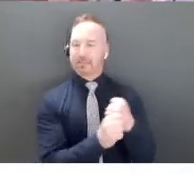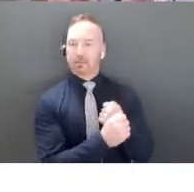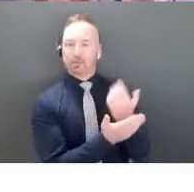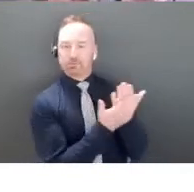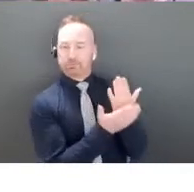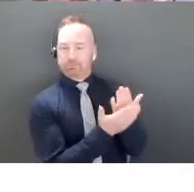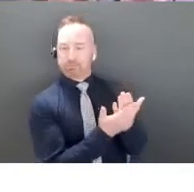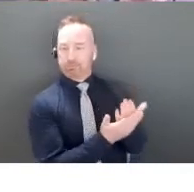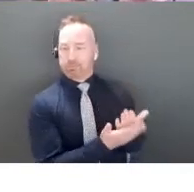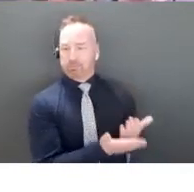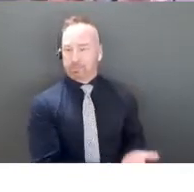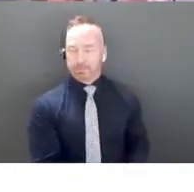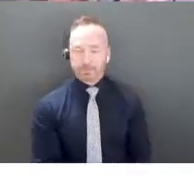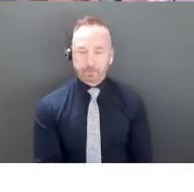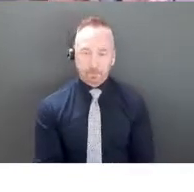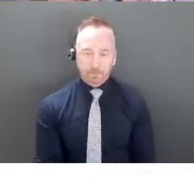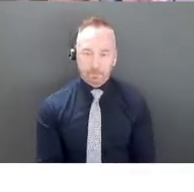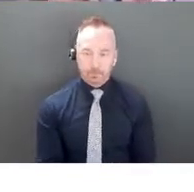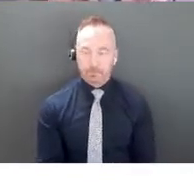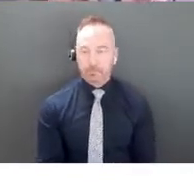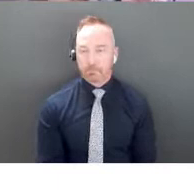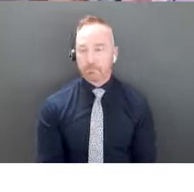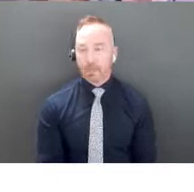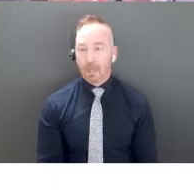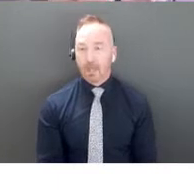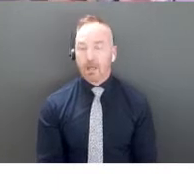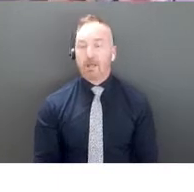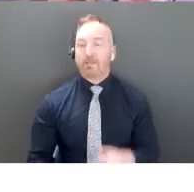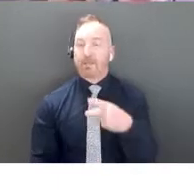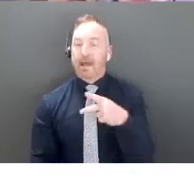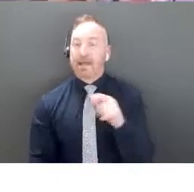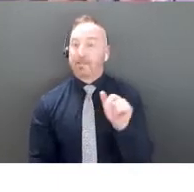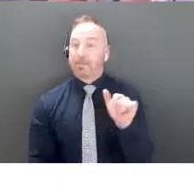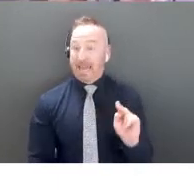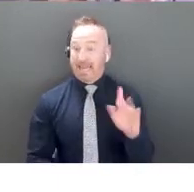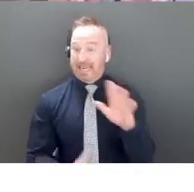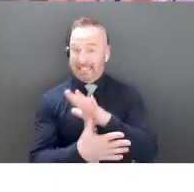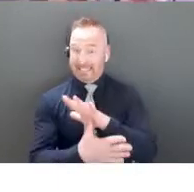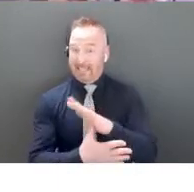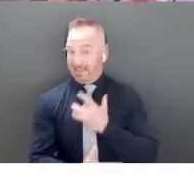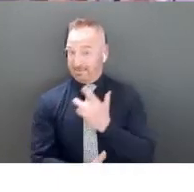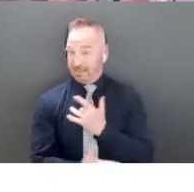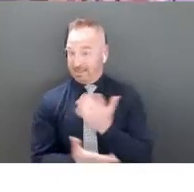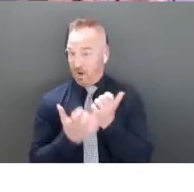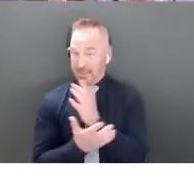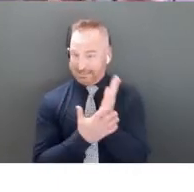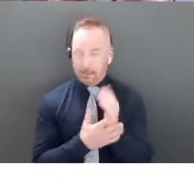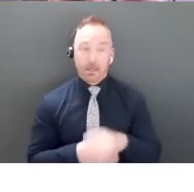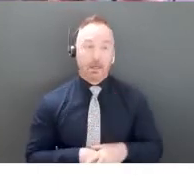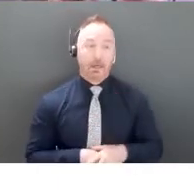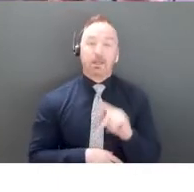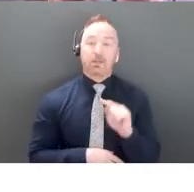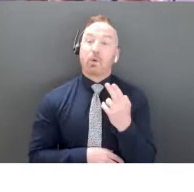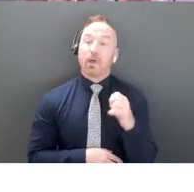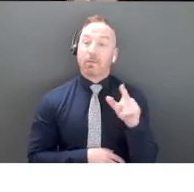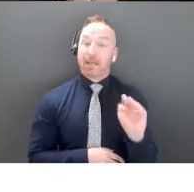your stats. You've got your stats. We really want them to feel that pain, which is where we go to next. The pain is really, and this is